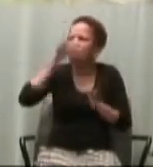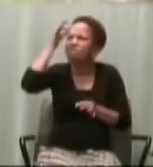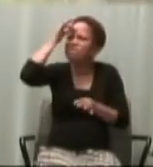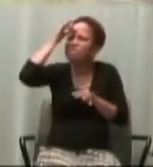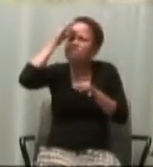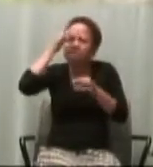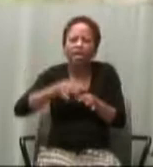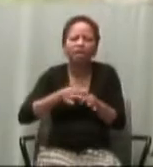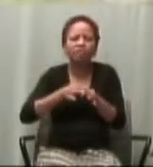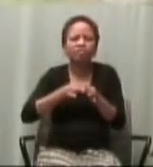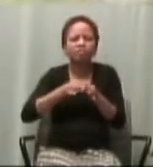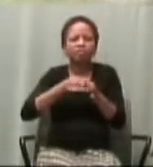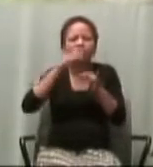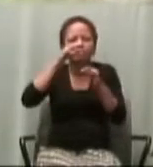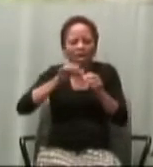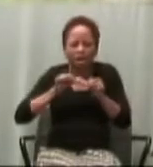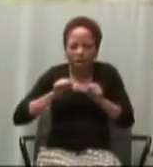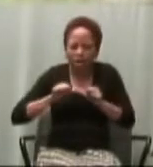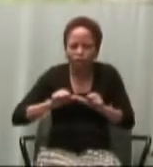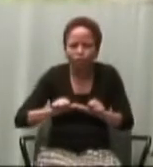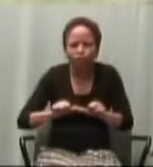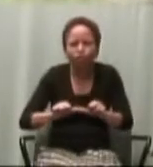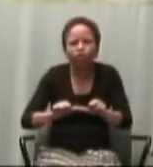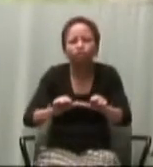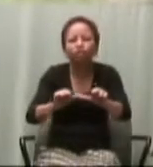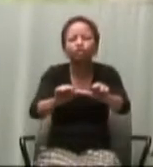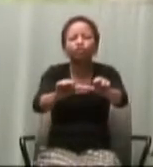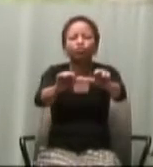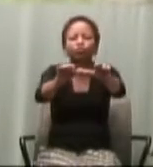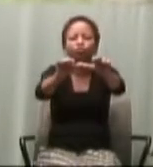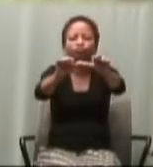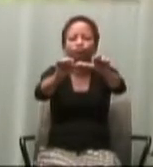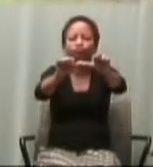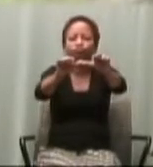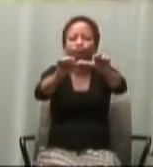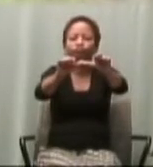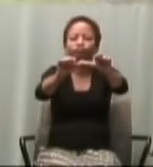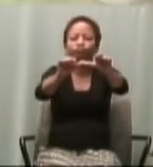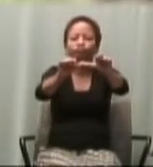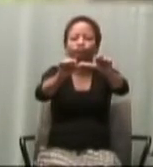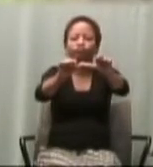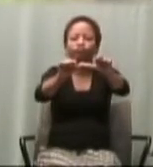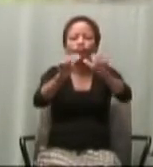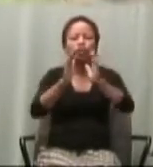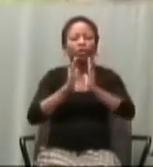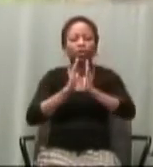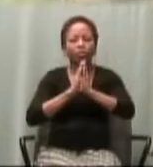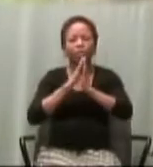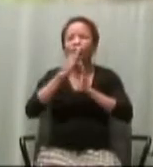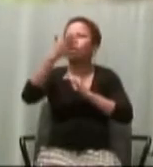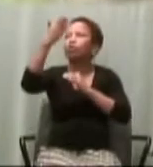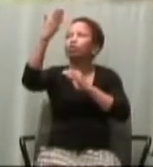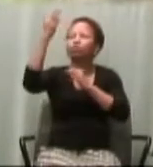faith response to God at that. I pray God will strengthen us